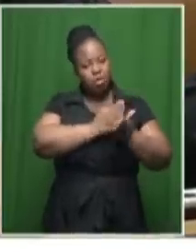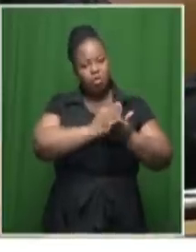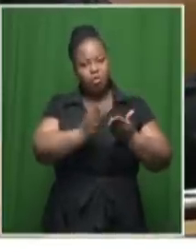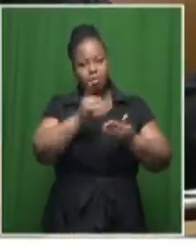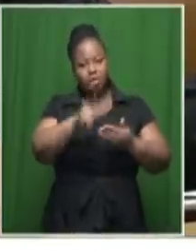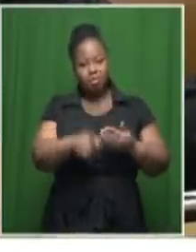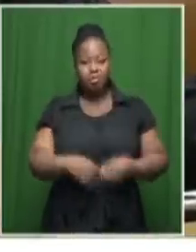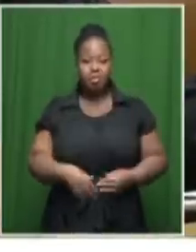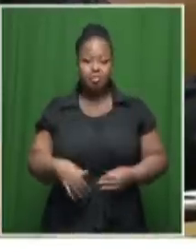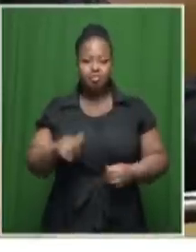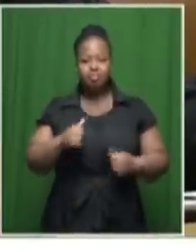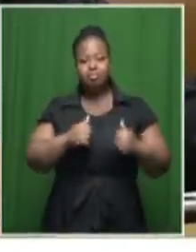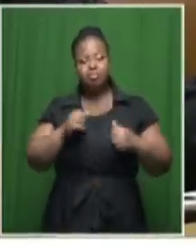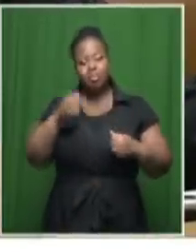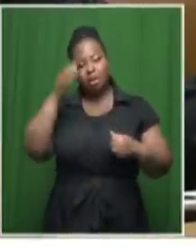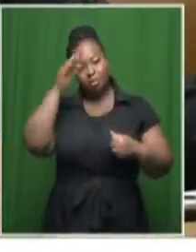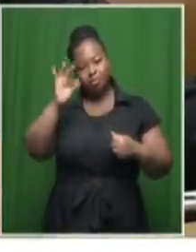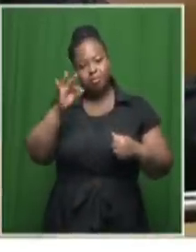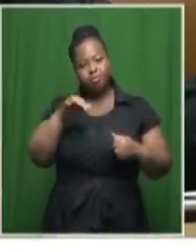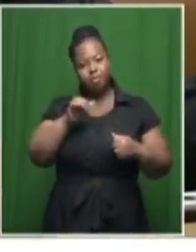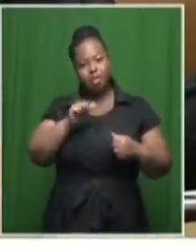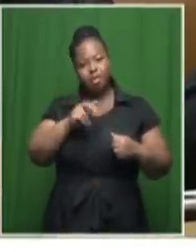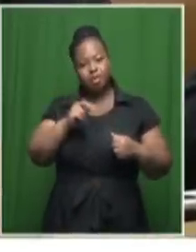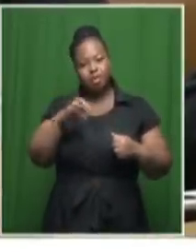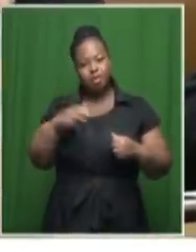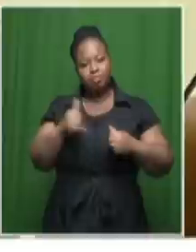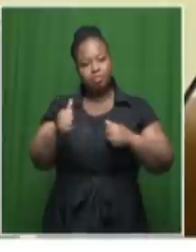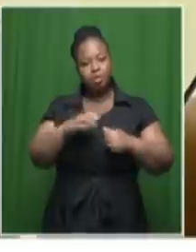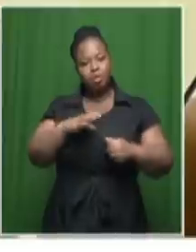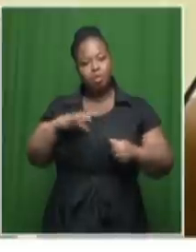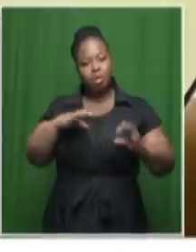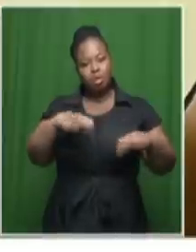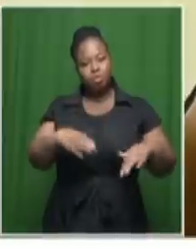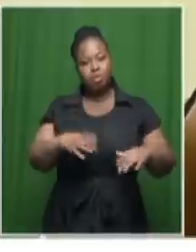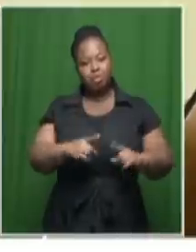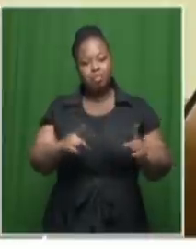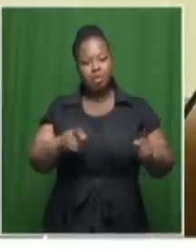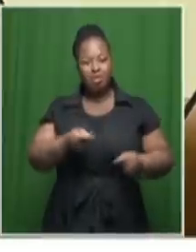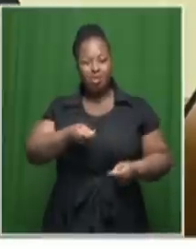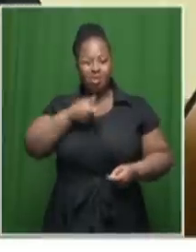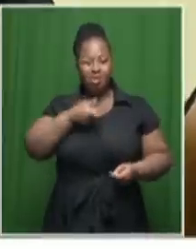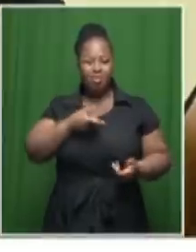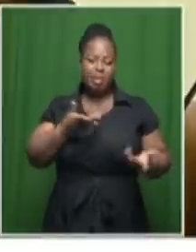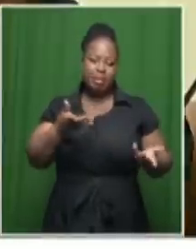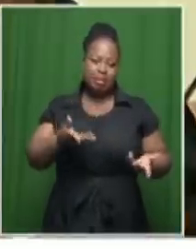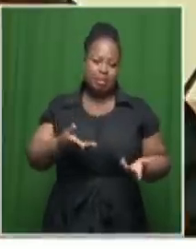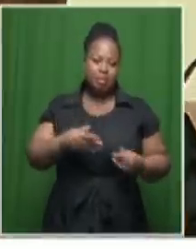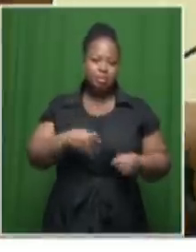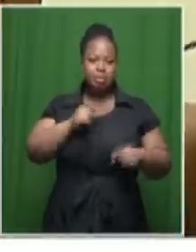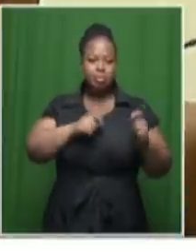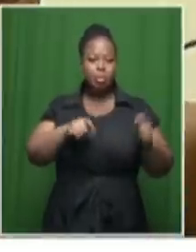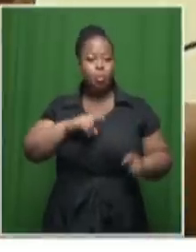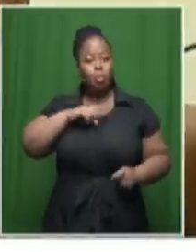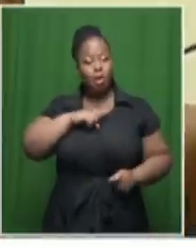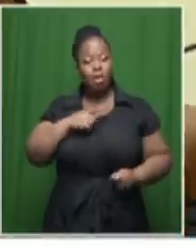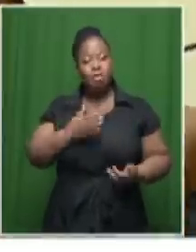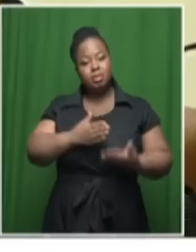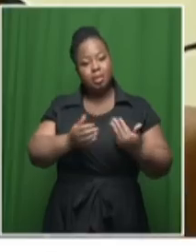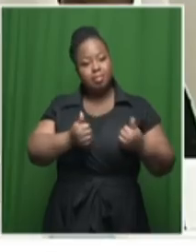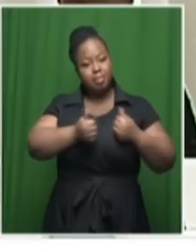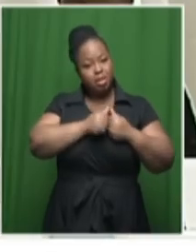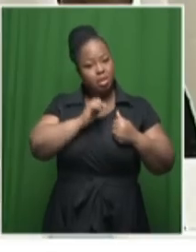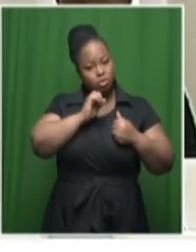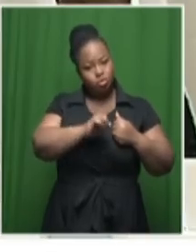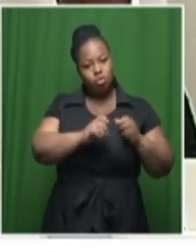The ANC-led coalition government will go to council with a numerical disadvantage as some of its coalition